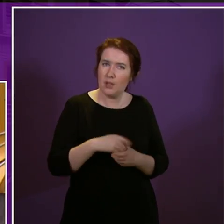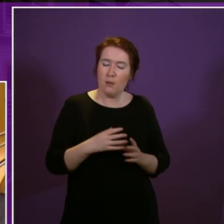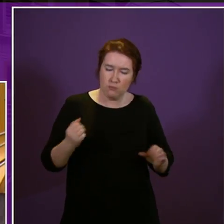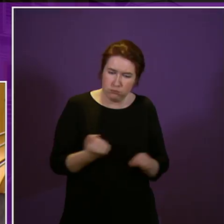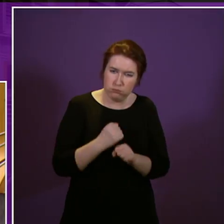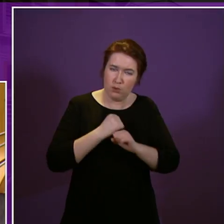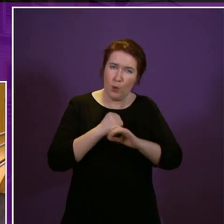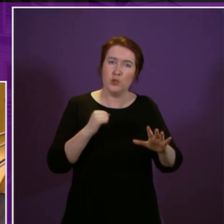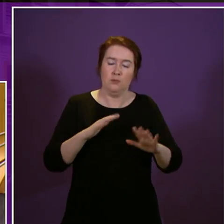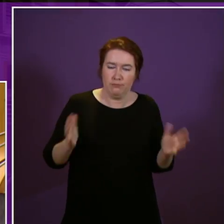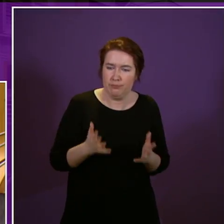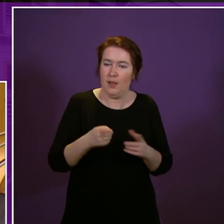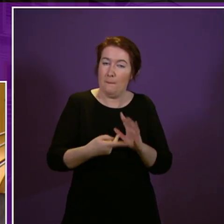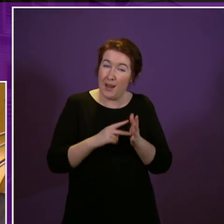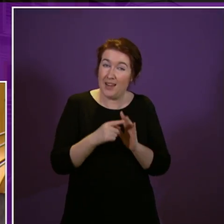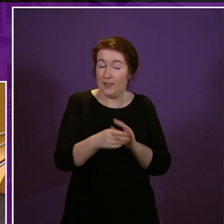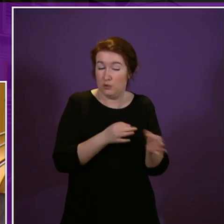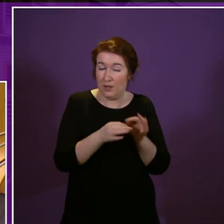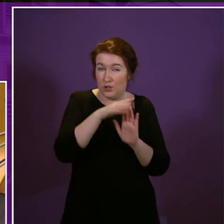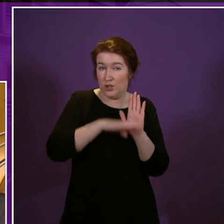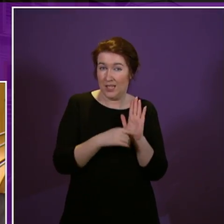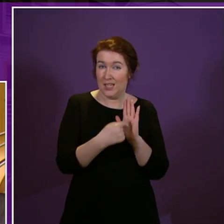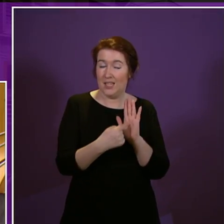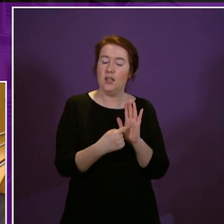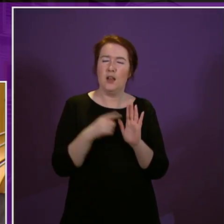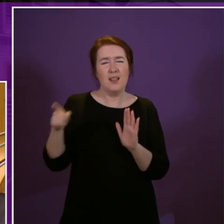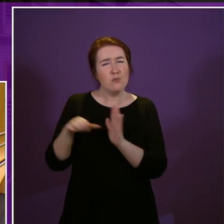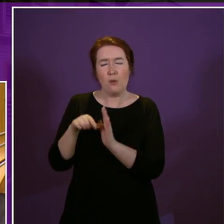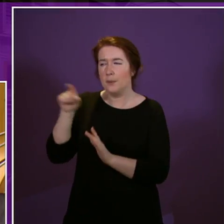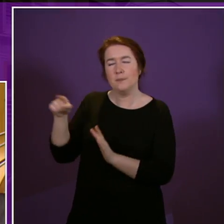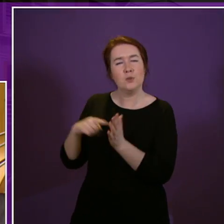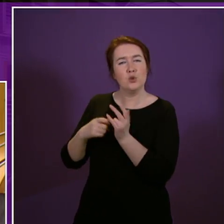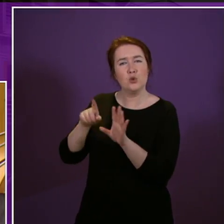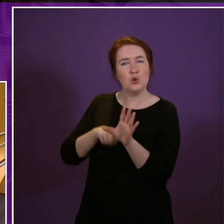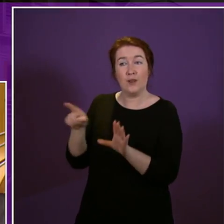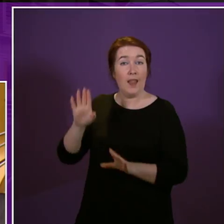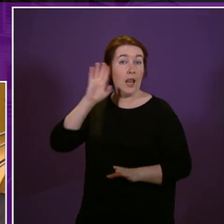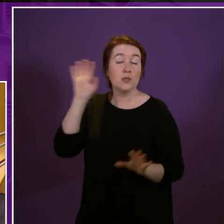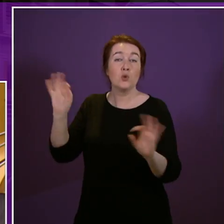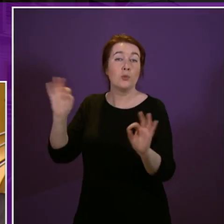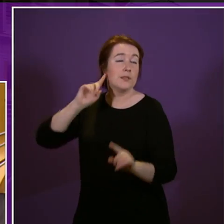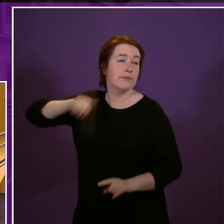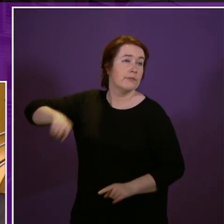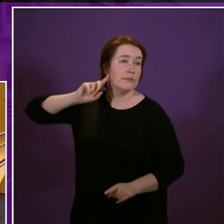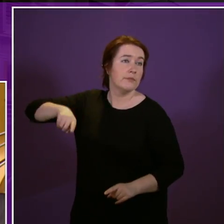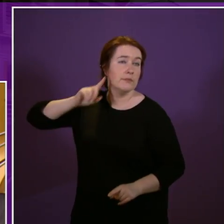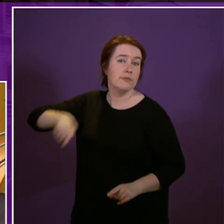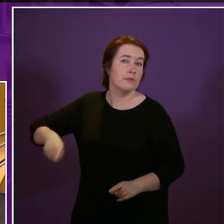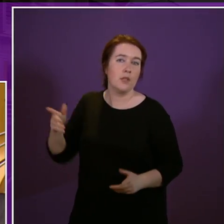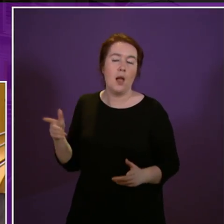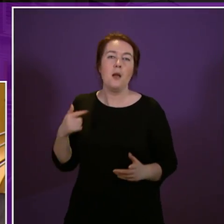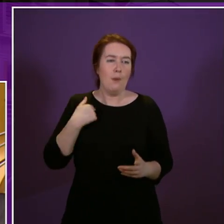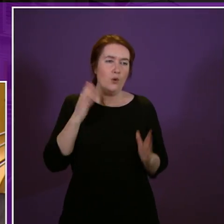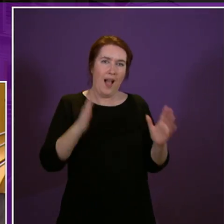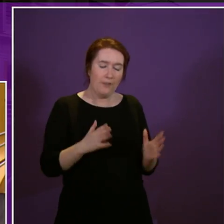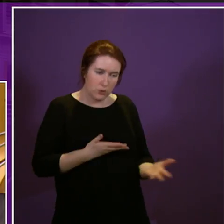planning this strategy and listening and this is a big problem with the Tories over there they listen to nobody listening to the people on